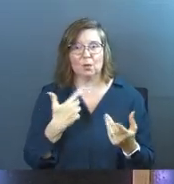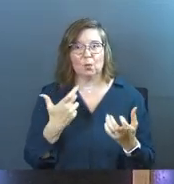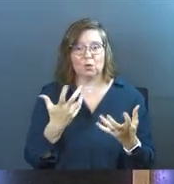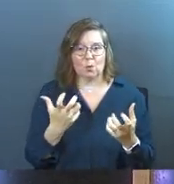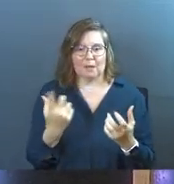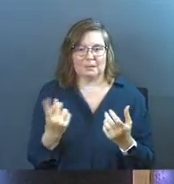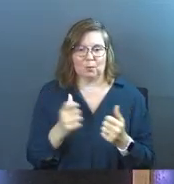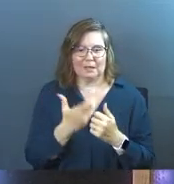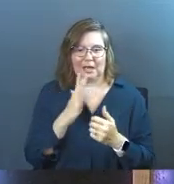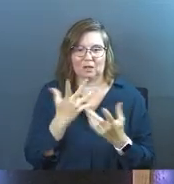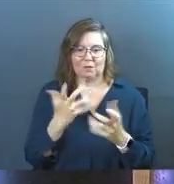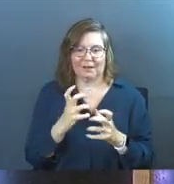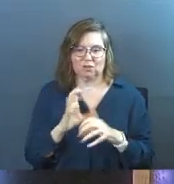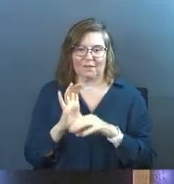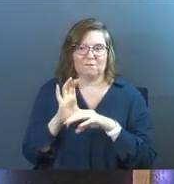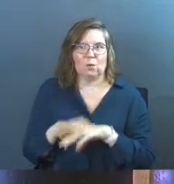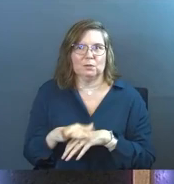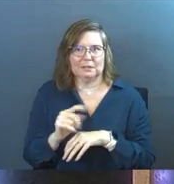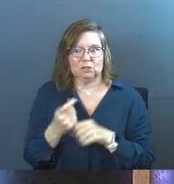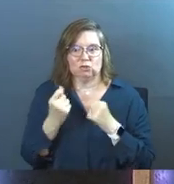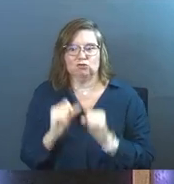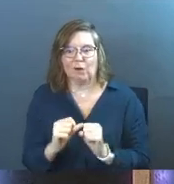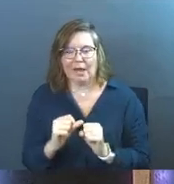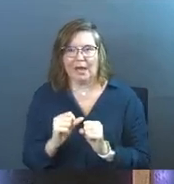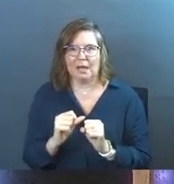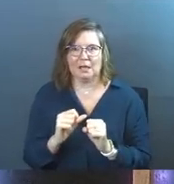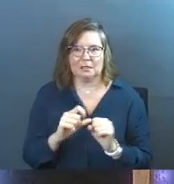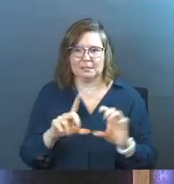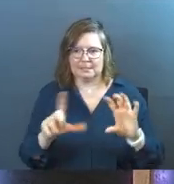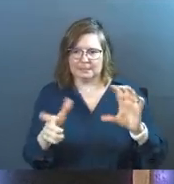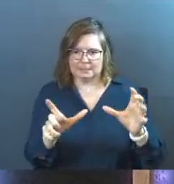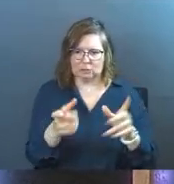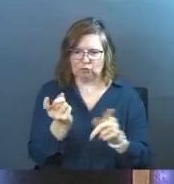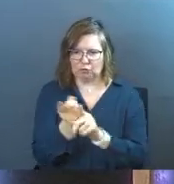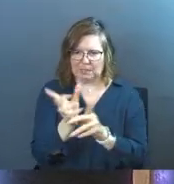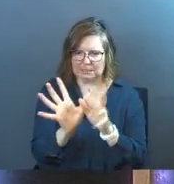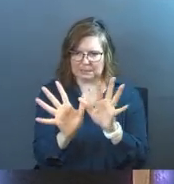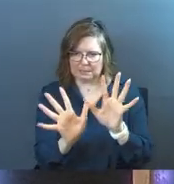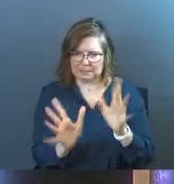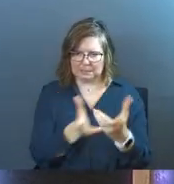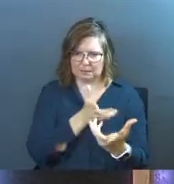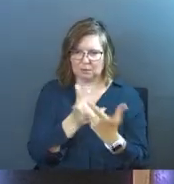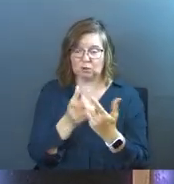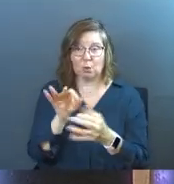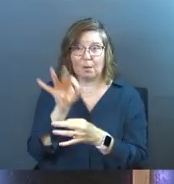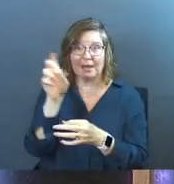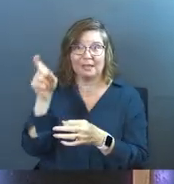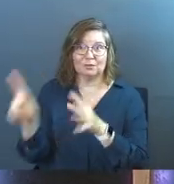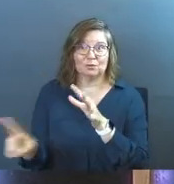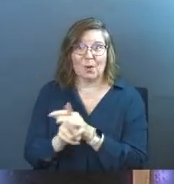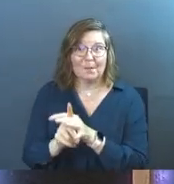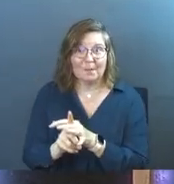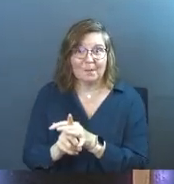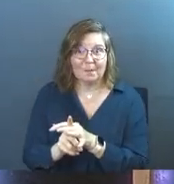like want something with God and you find yourself trying, trying to spin all the dials just exactly. the Holy Spirit has to show up over here.